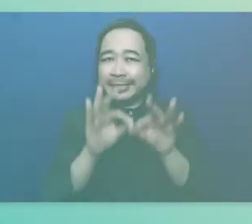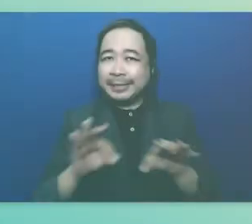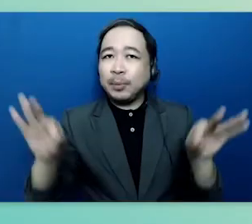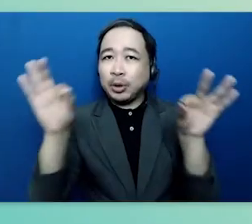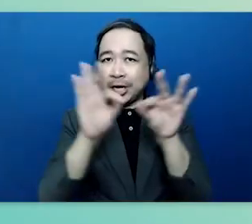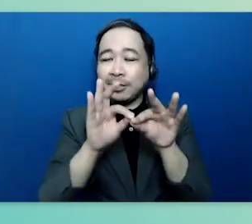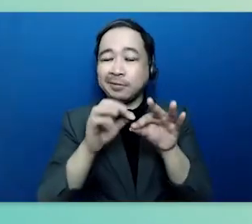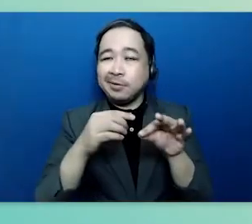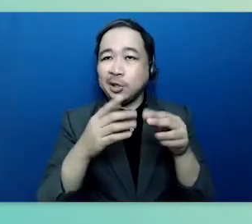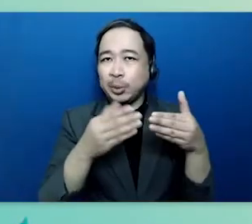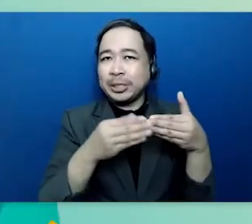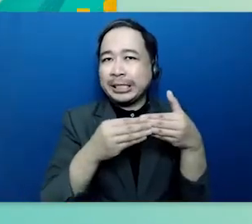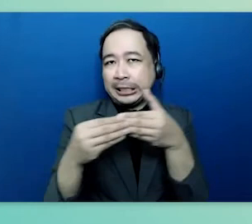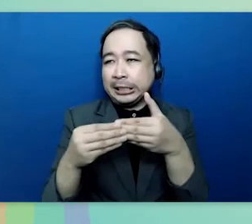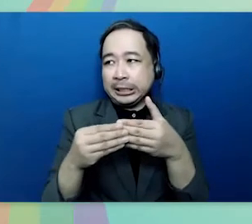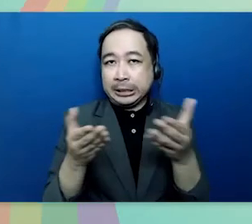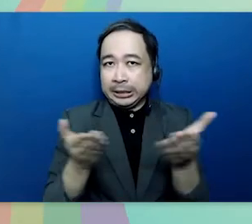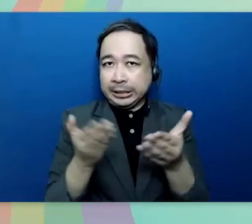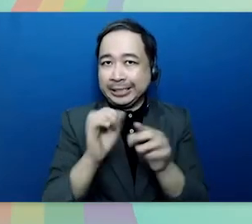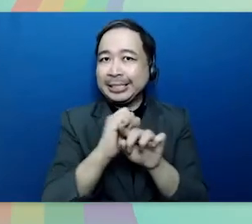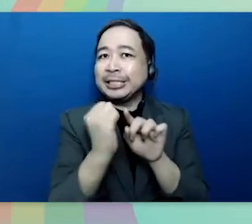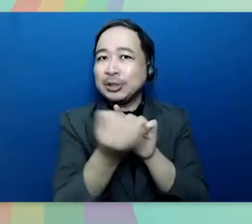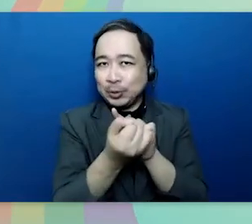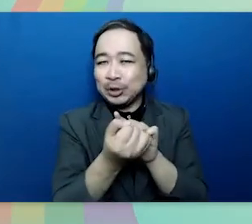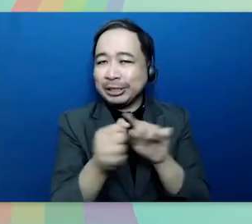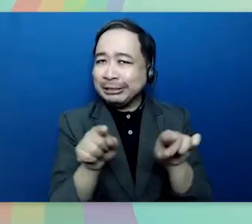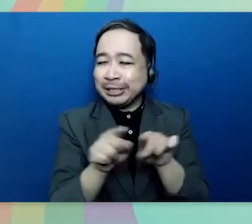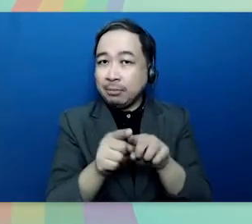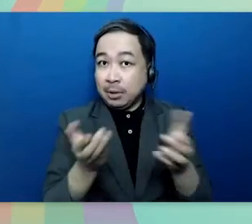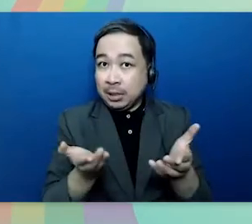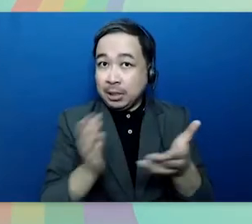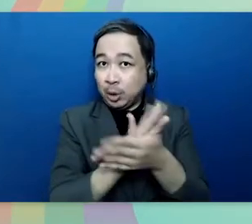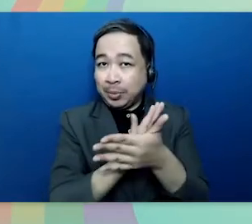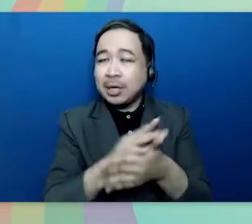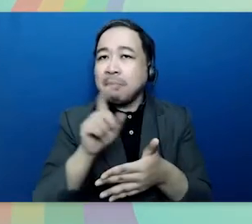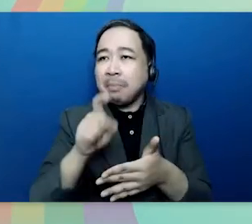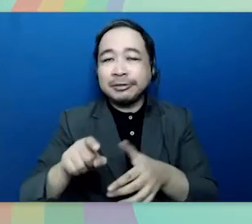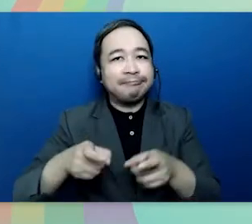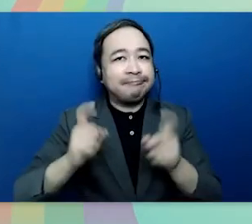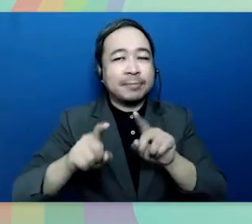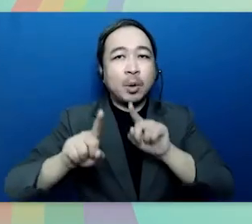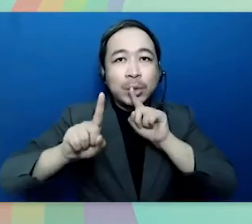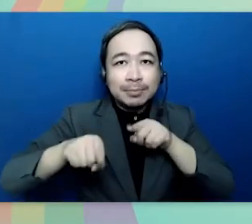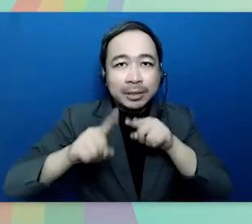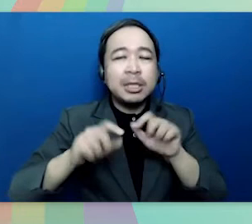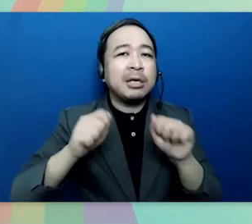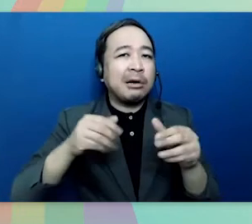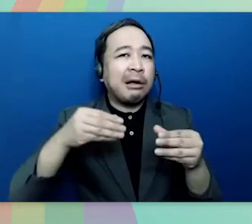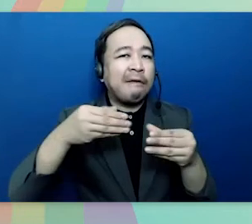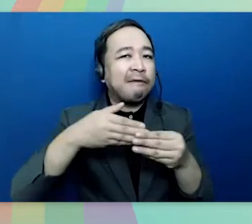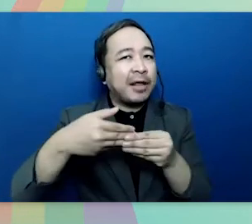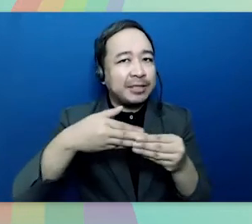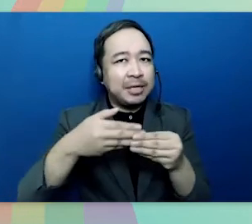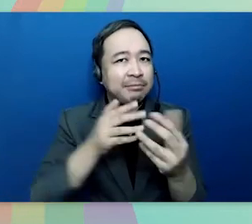of the important things of being a leader in a situation like this is responsiveness and